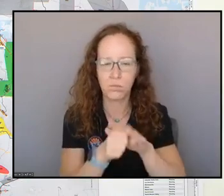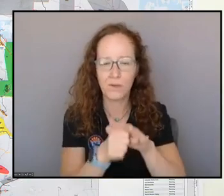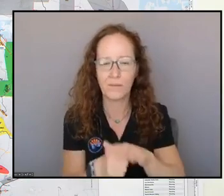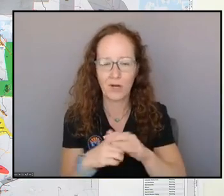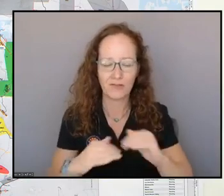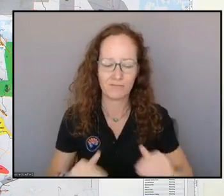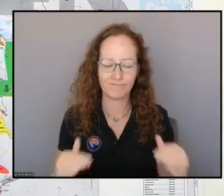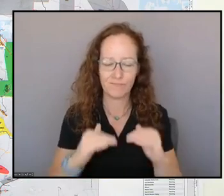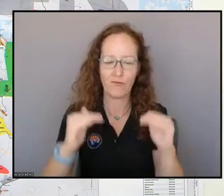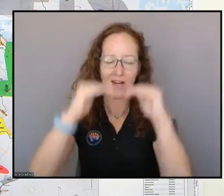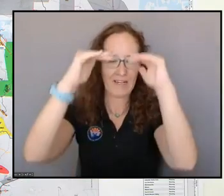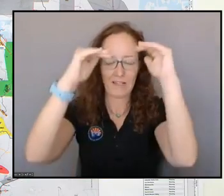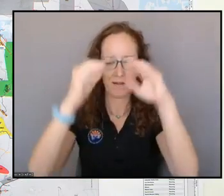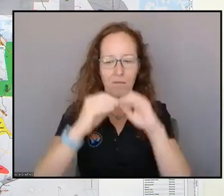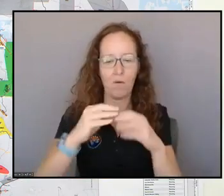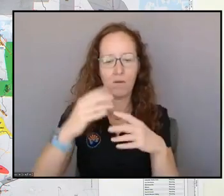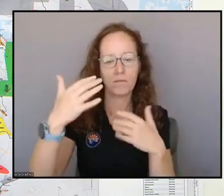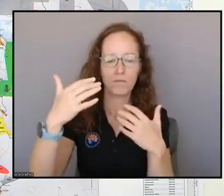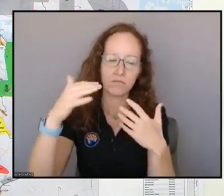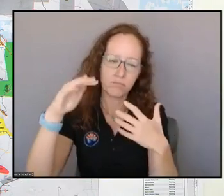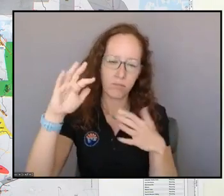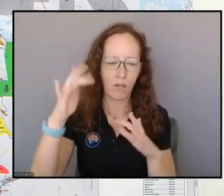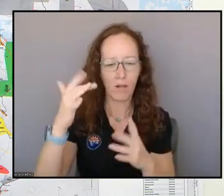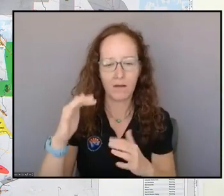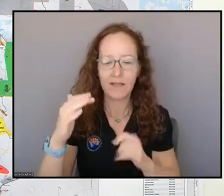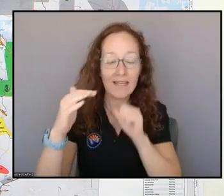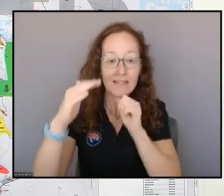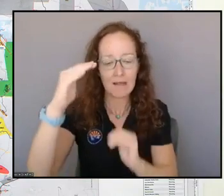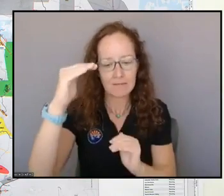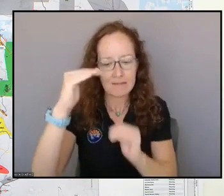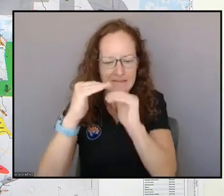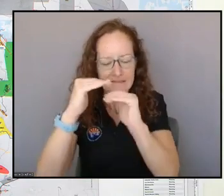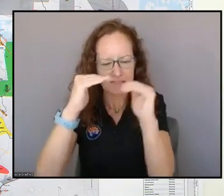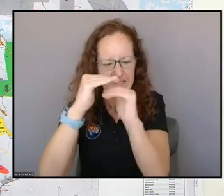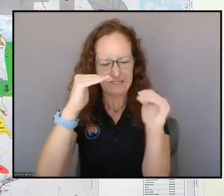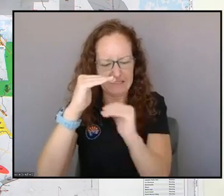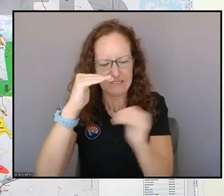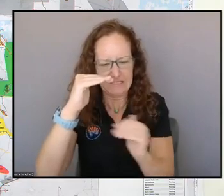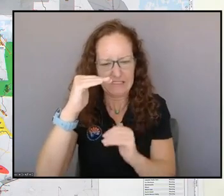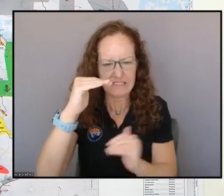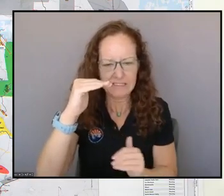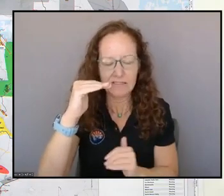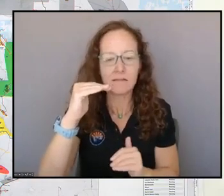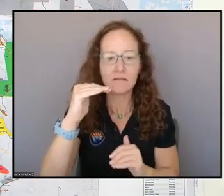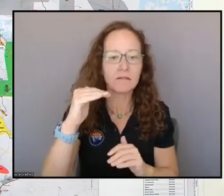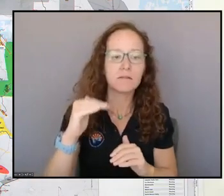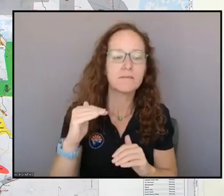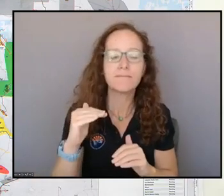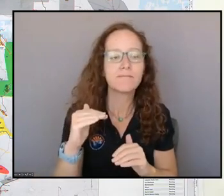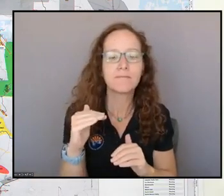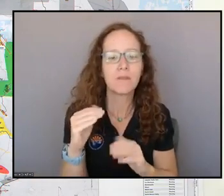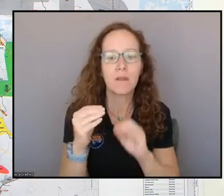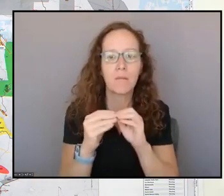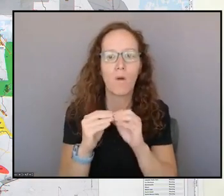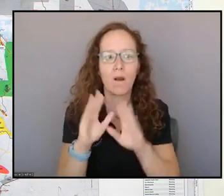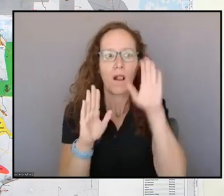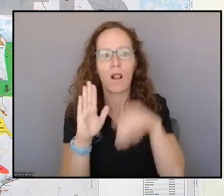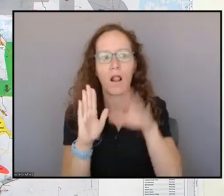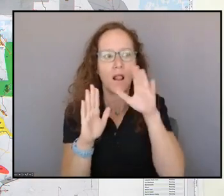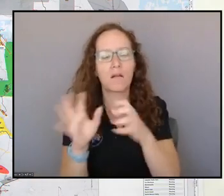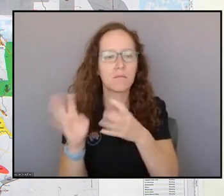have that super, super tight gradient that would give us some of those more rambunctious winds.